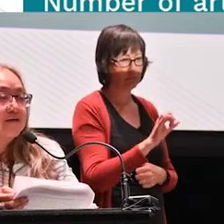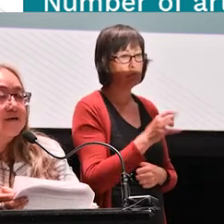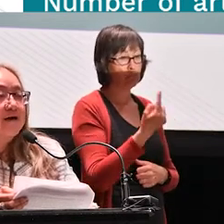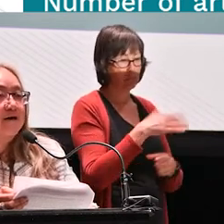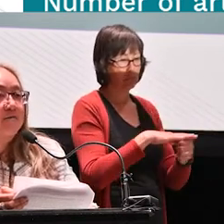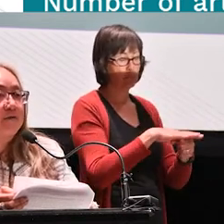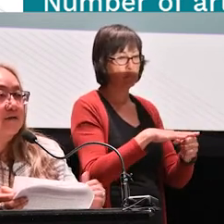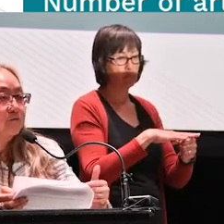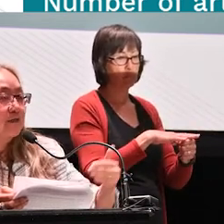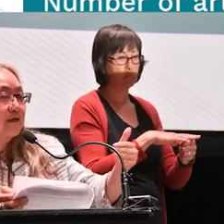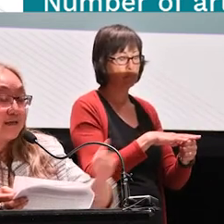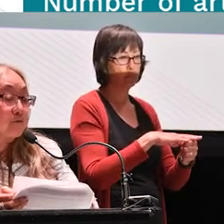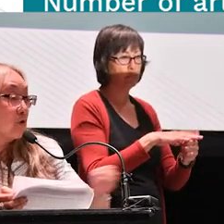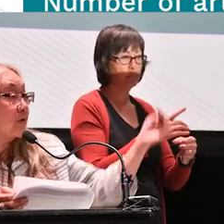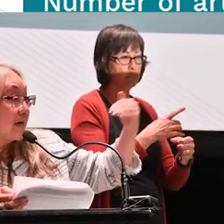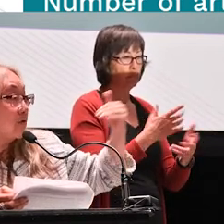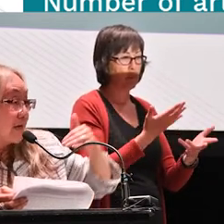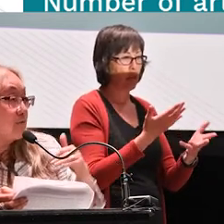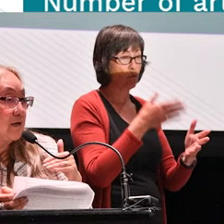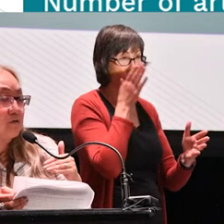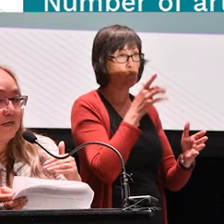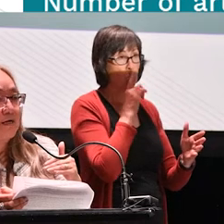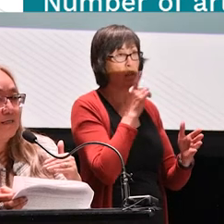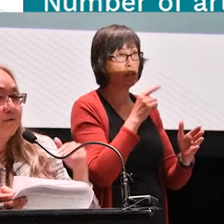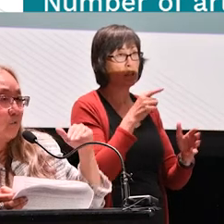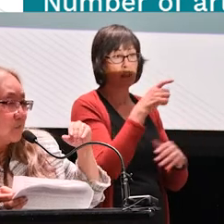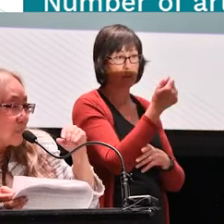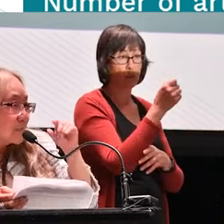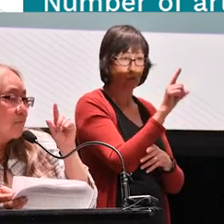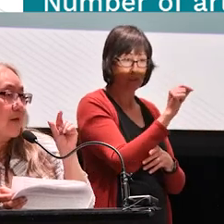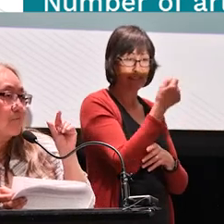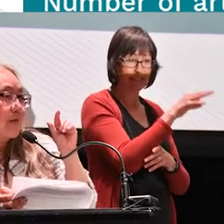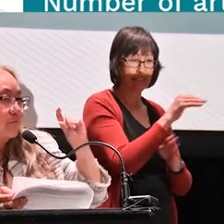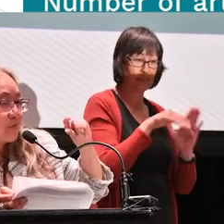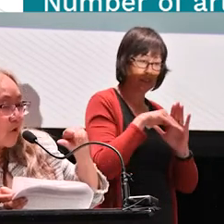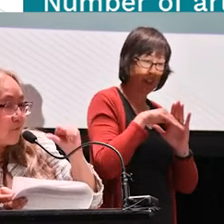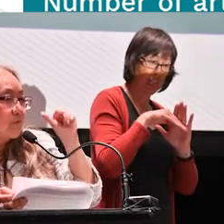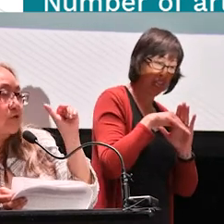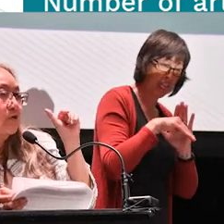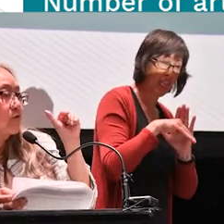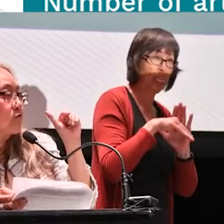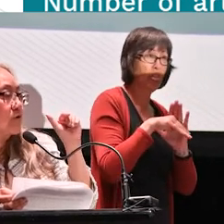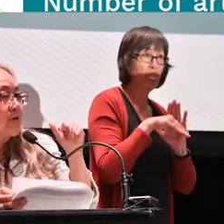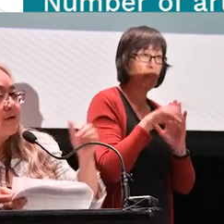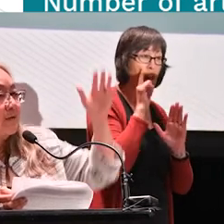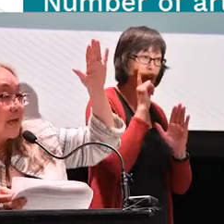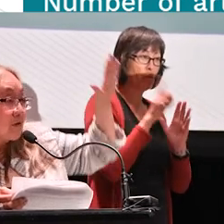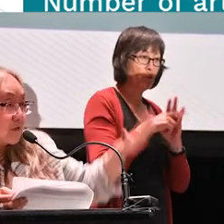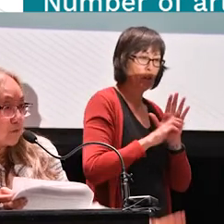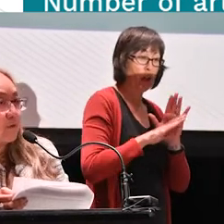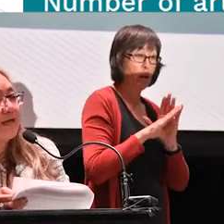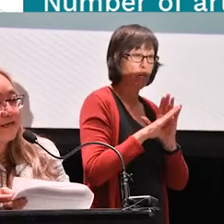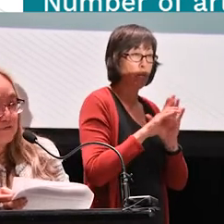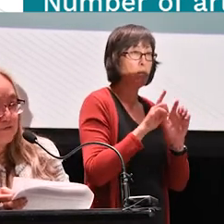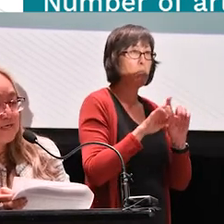area that as we, and it was going down anyway in 2019, we were just coming up and we thought we were turning the corner, but now